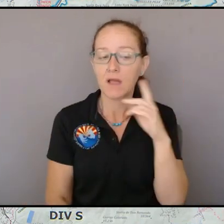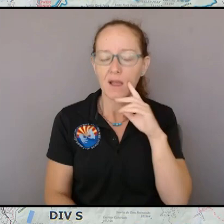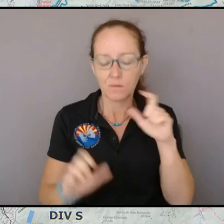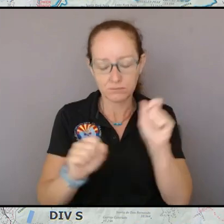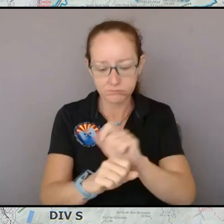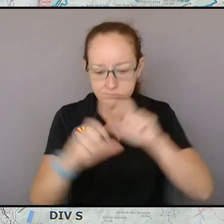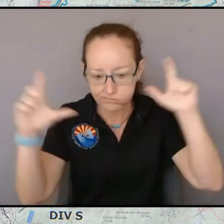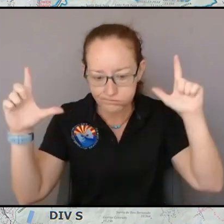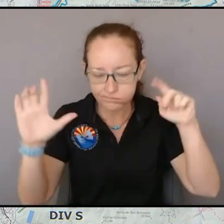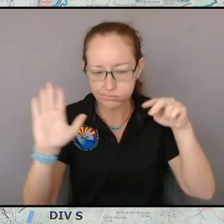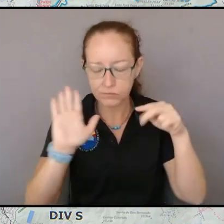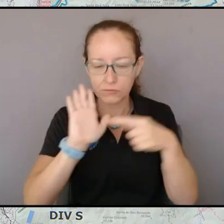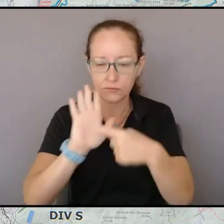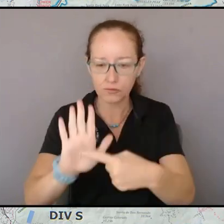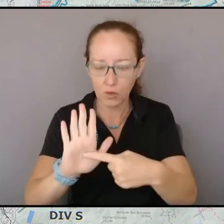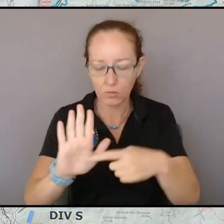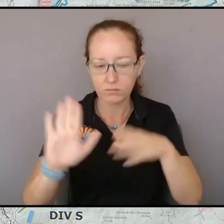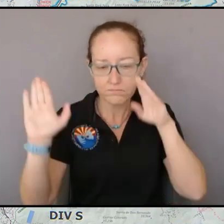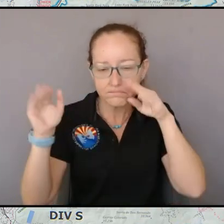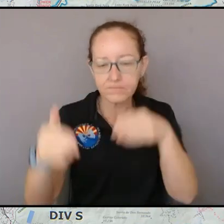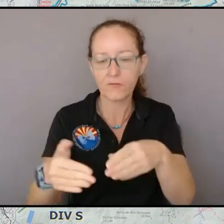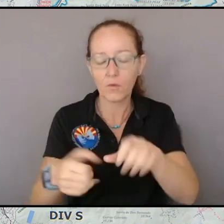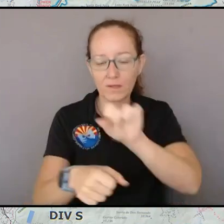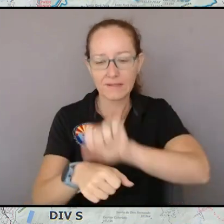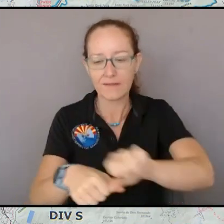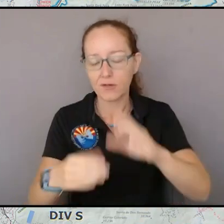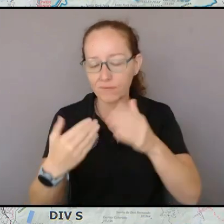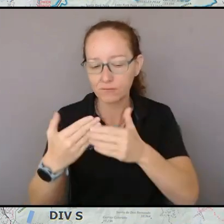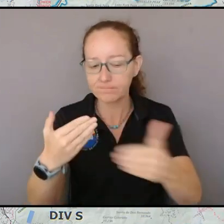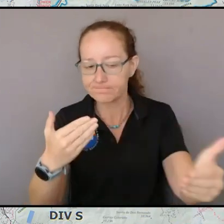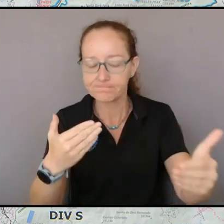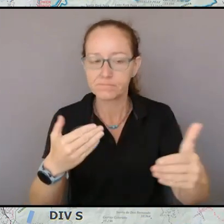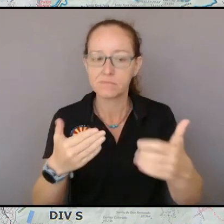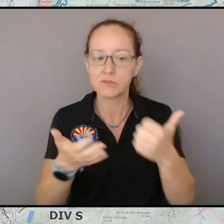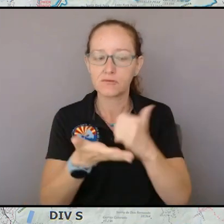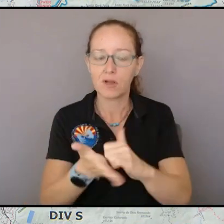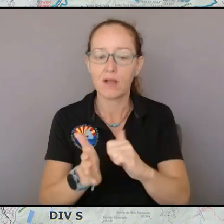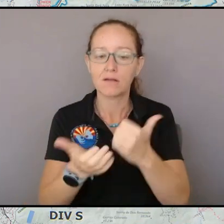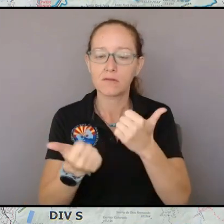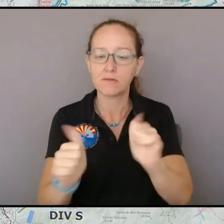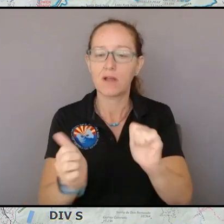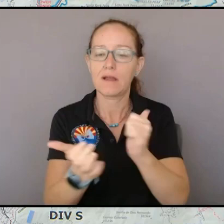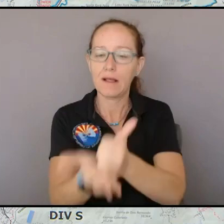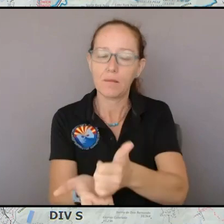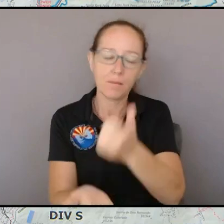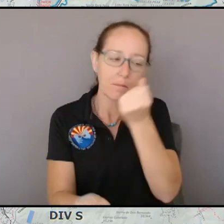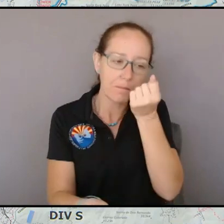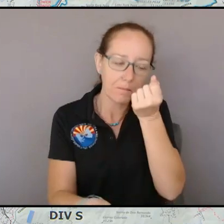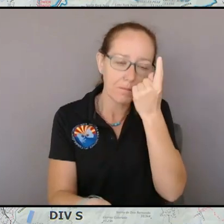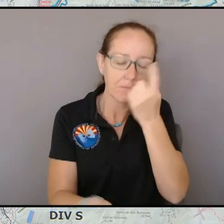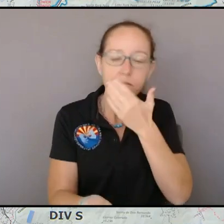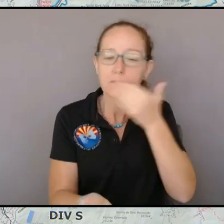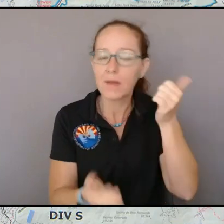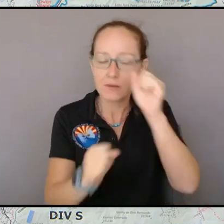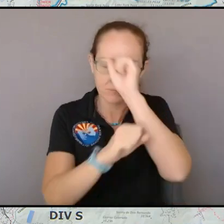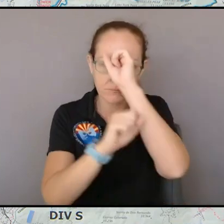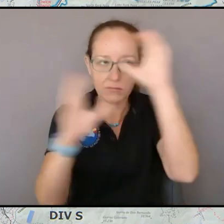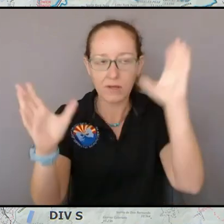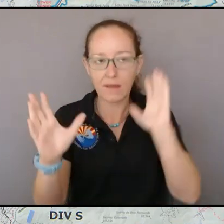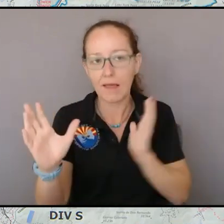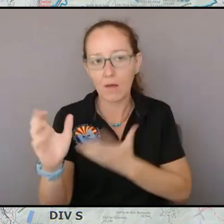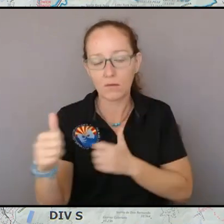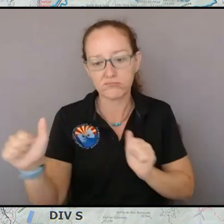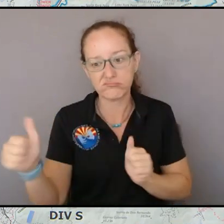over the coming days I try to give you a better understanding of the the challenges that were faced in that area